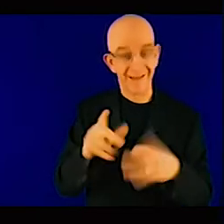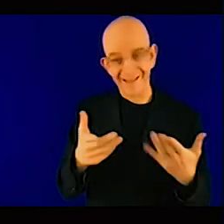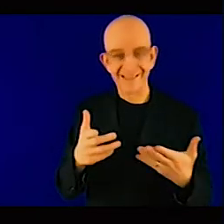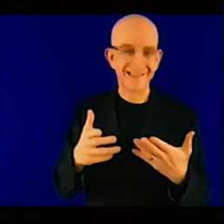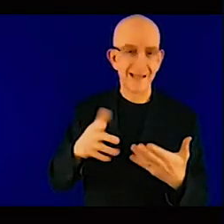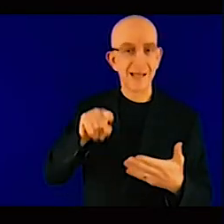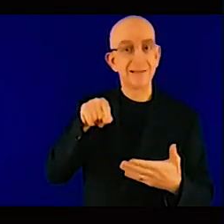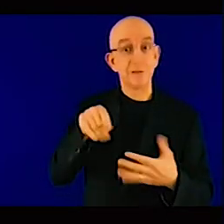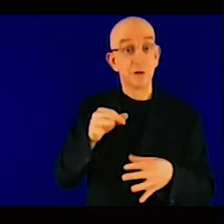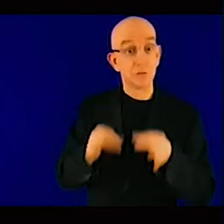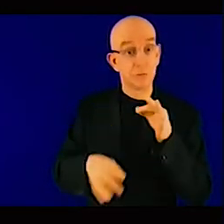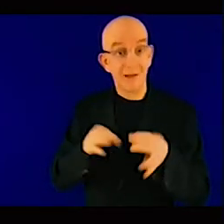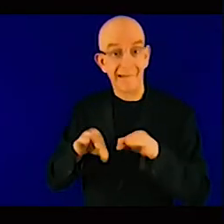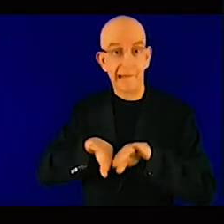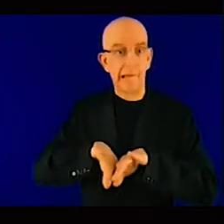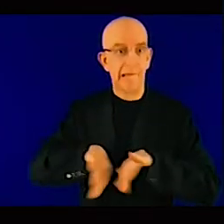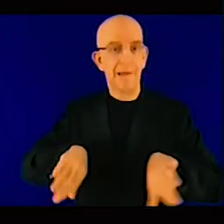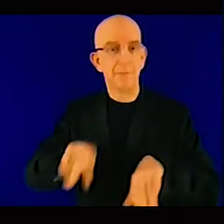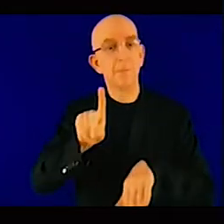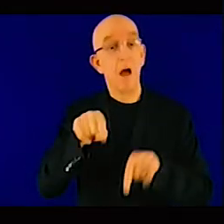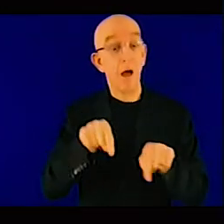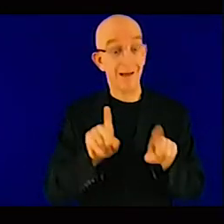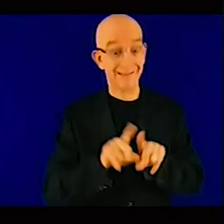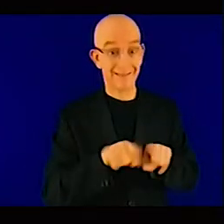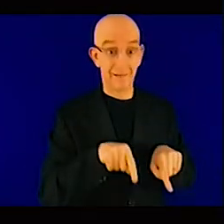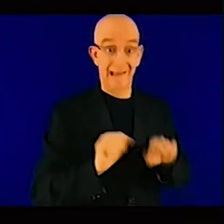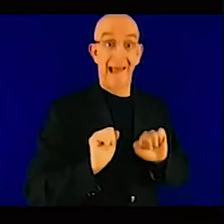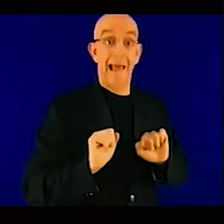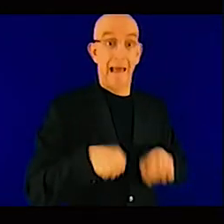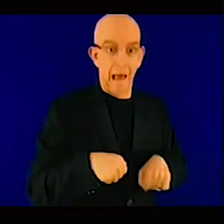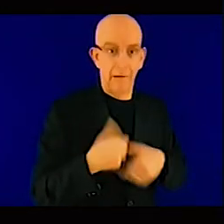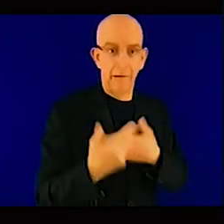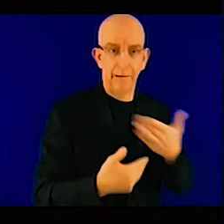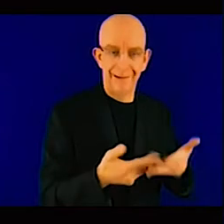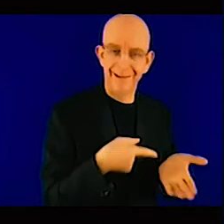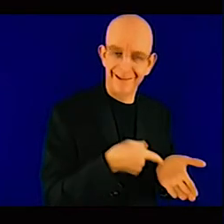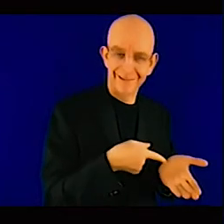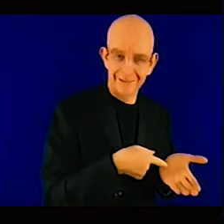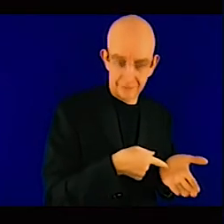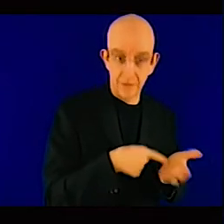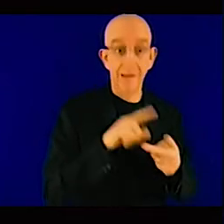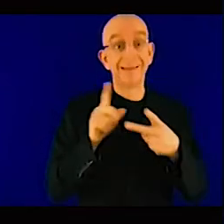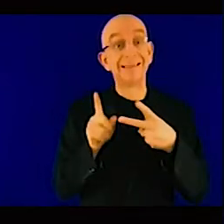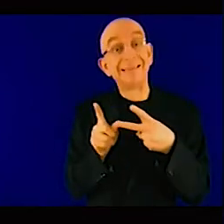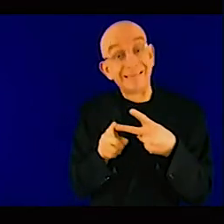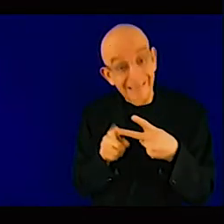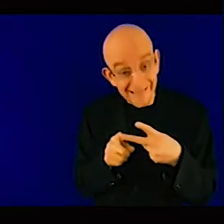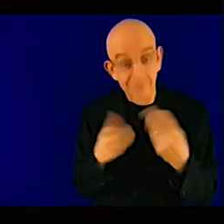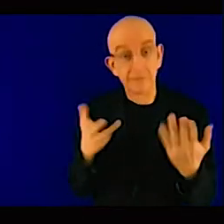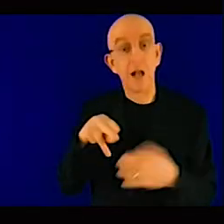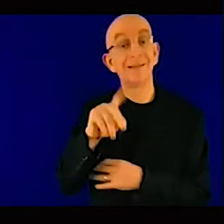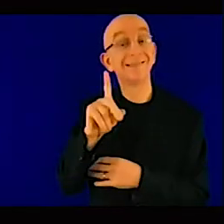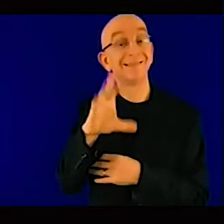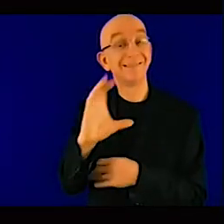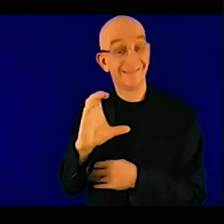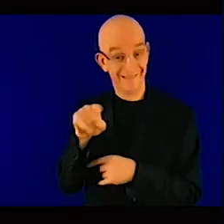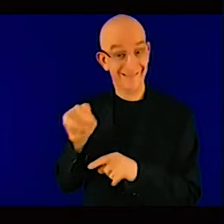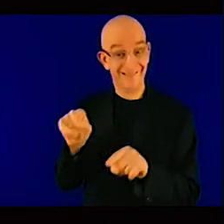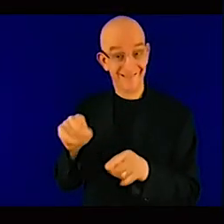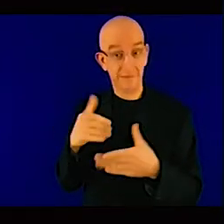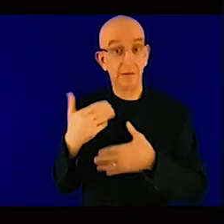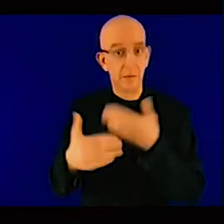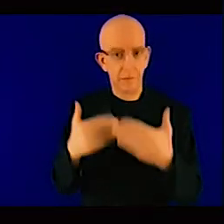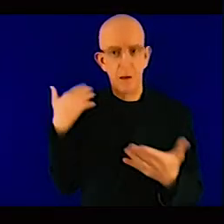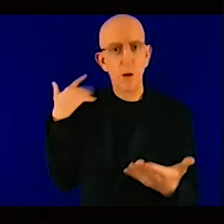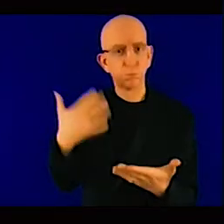country level, uh, because the level of action for now is at the country level. Even if the, the, the